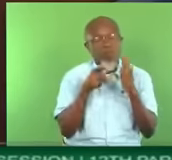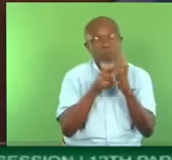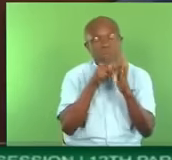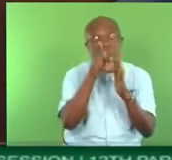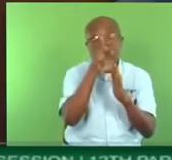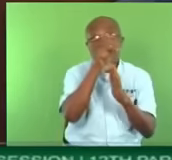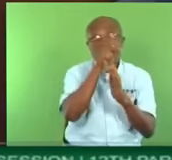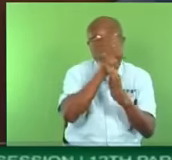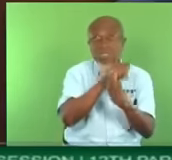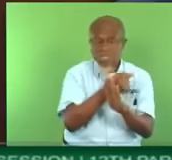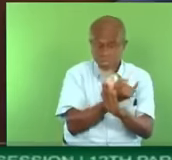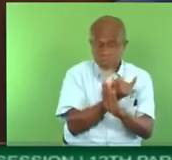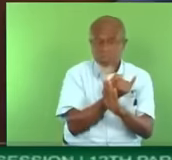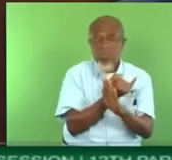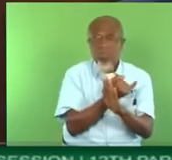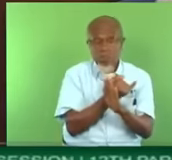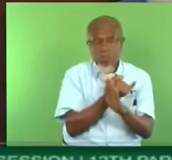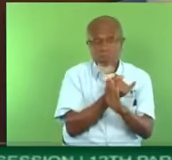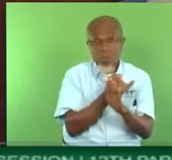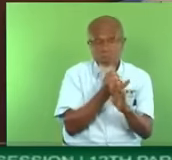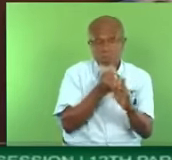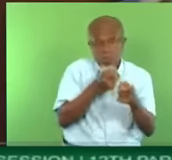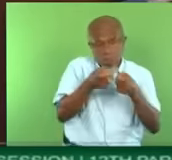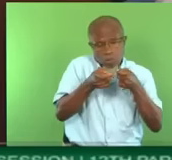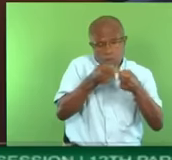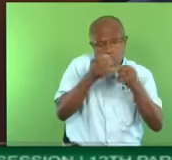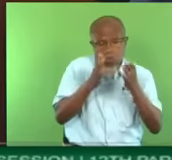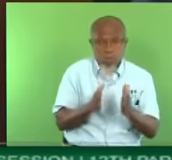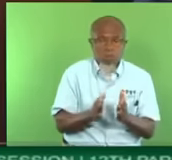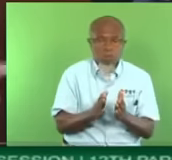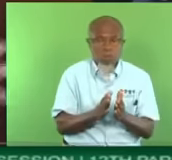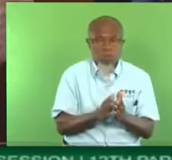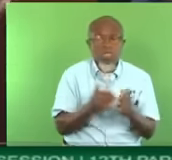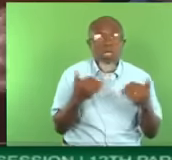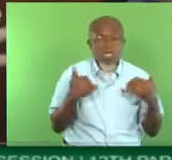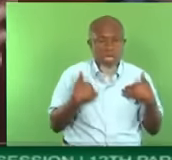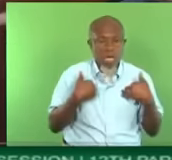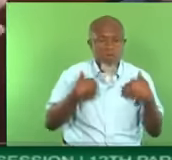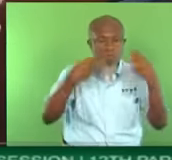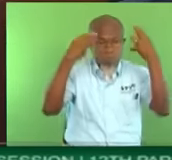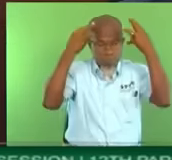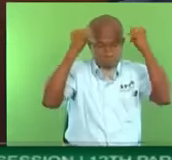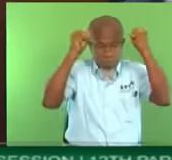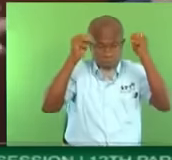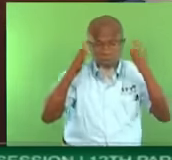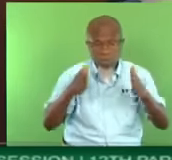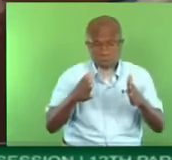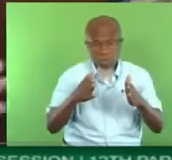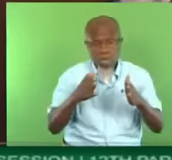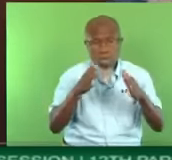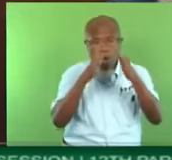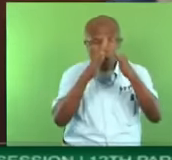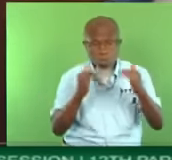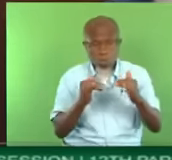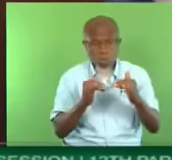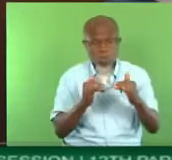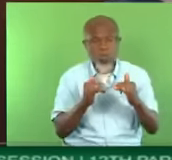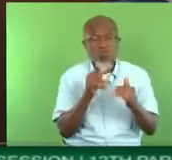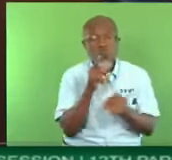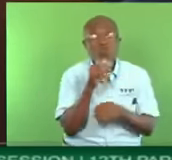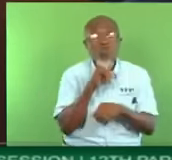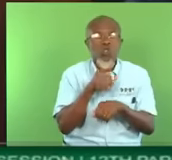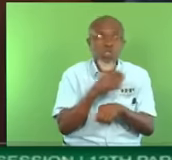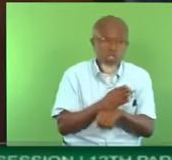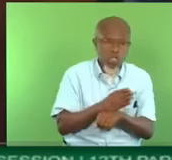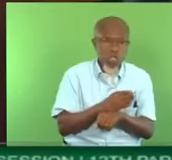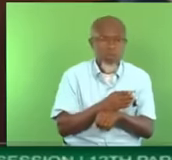department to monitor this. And a minister. And they have a minister of houses. Whose job it is to hold